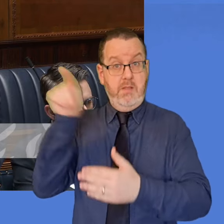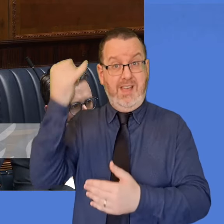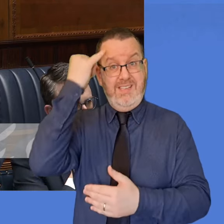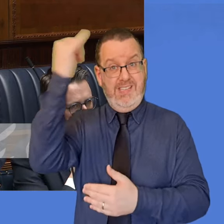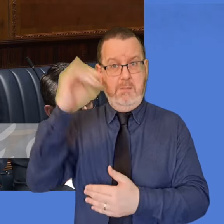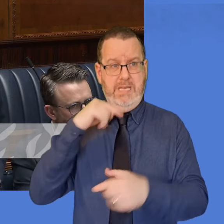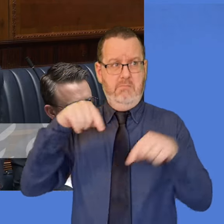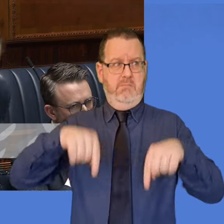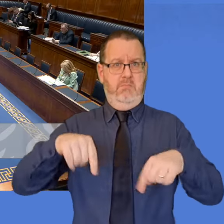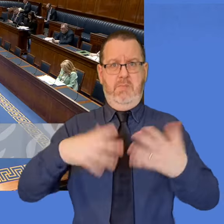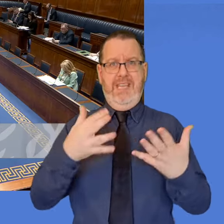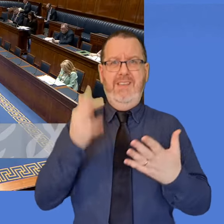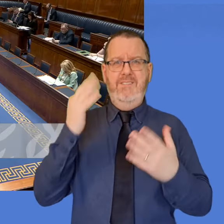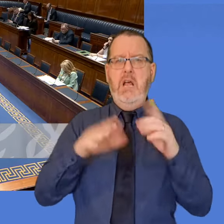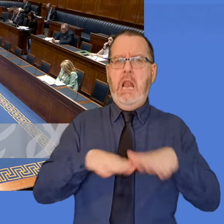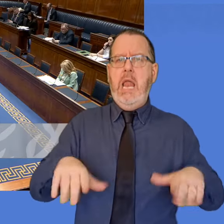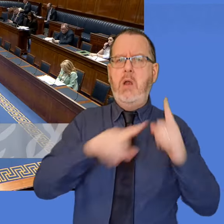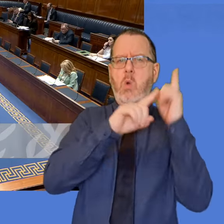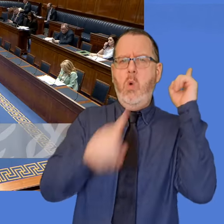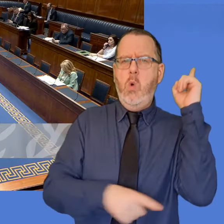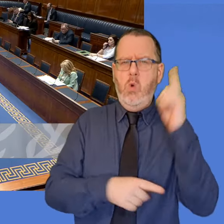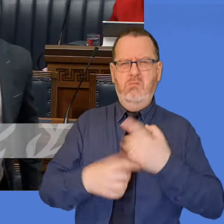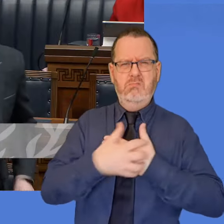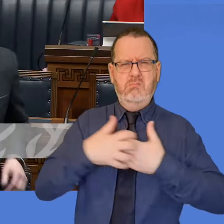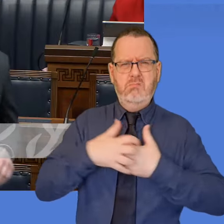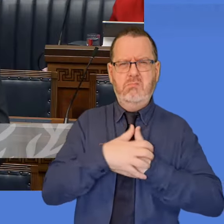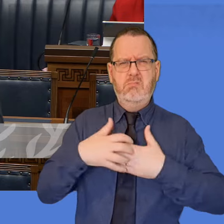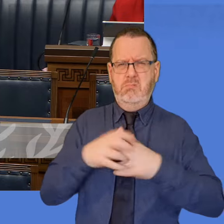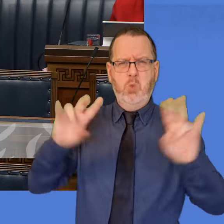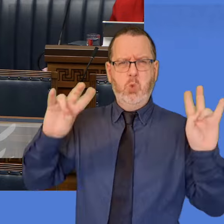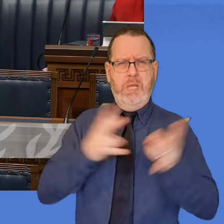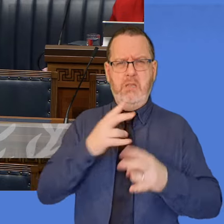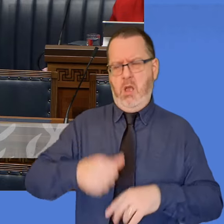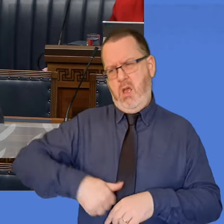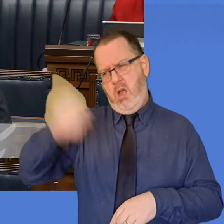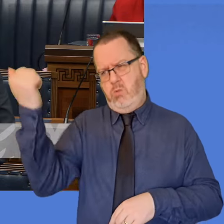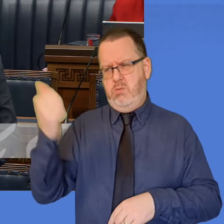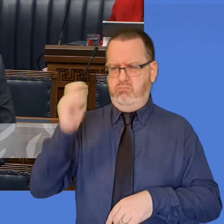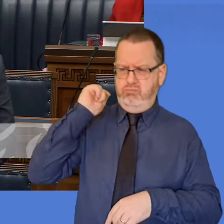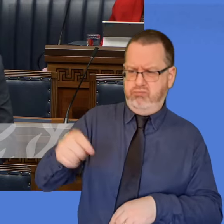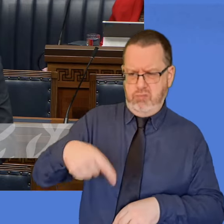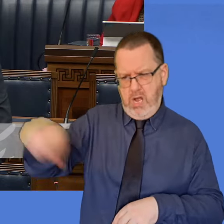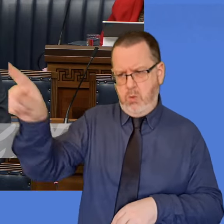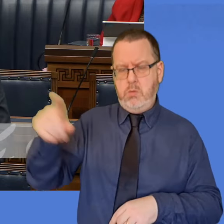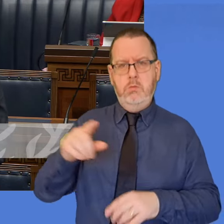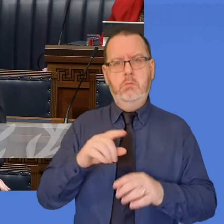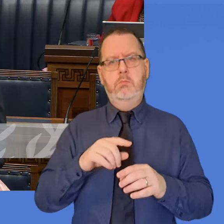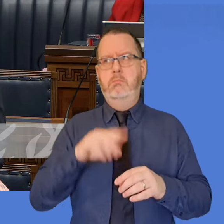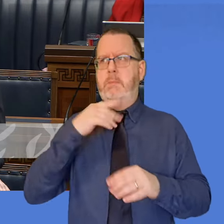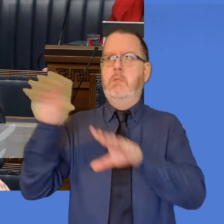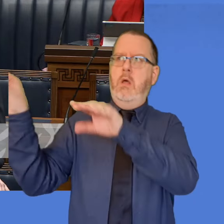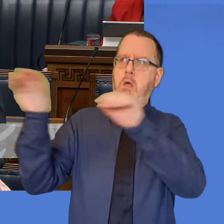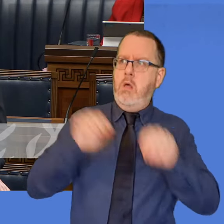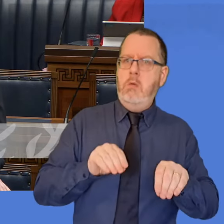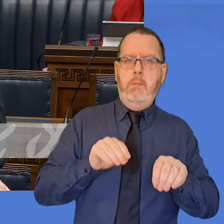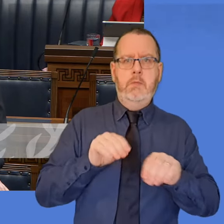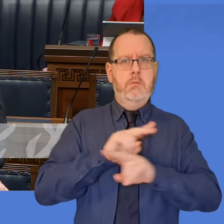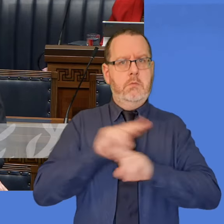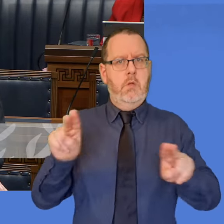unscrupulous landlords? Speaker, the priority for the Department is to